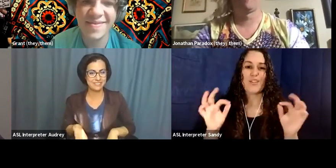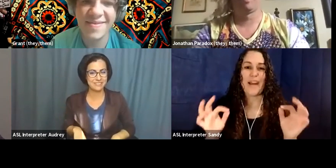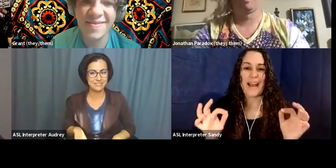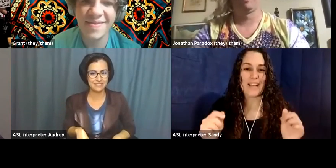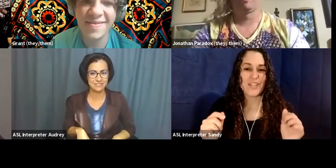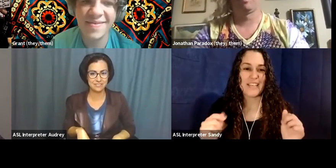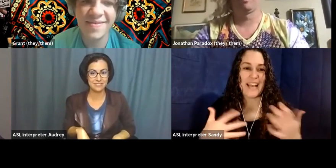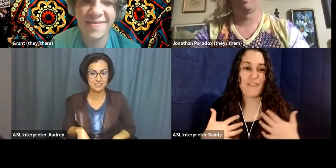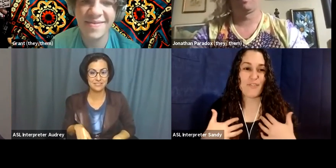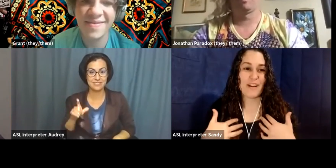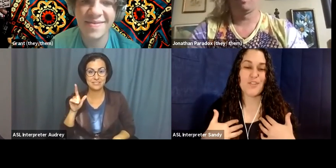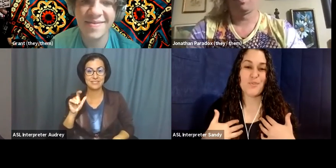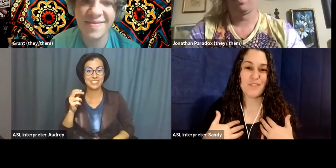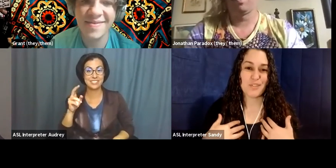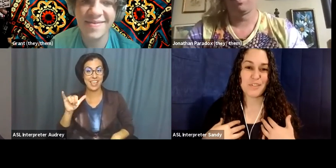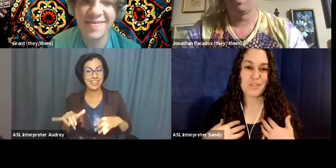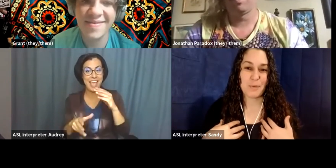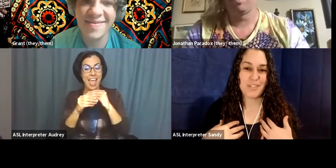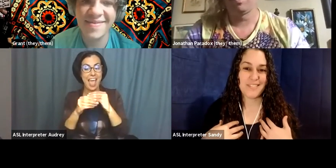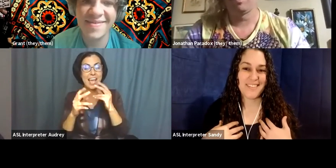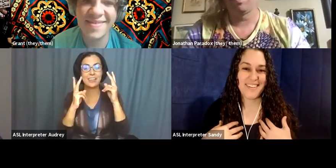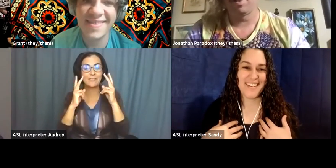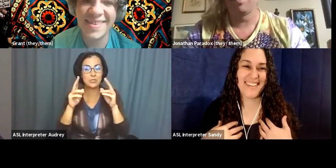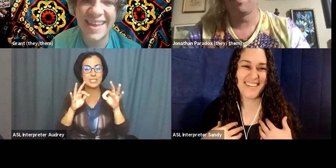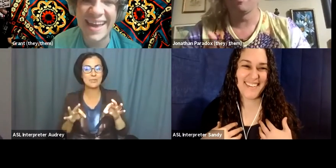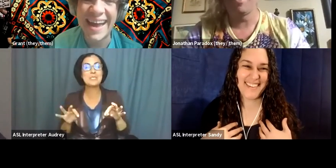So actually I forgot to do a visual description.